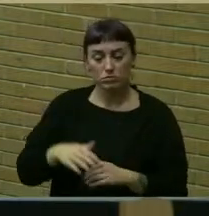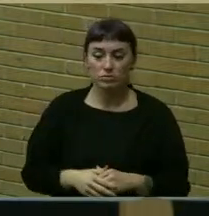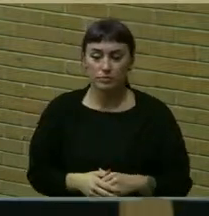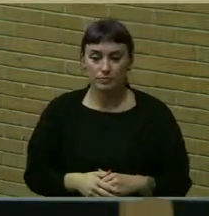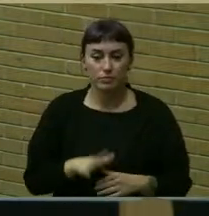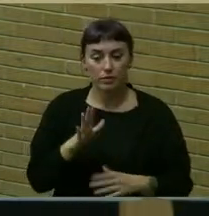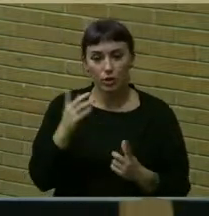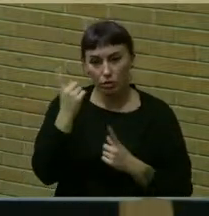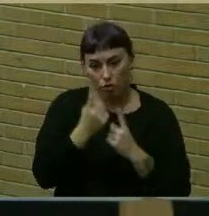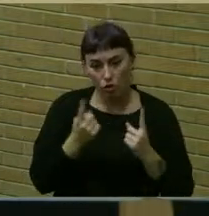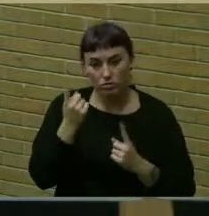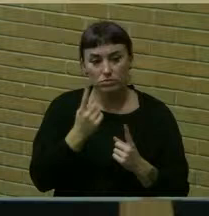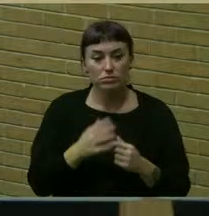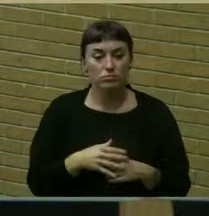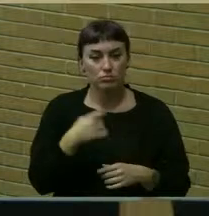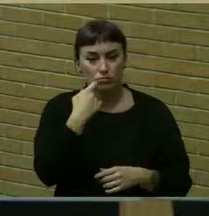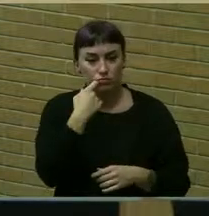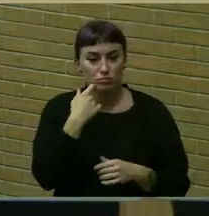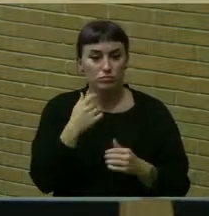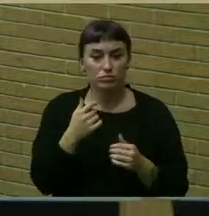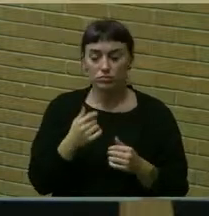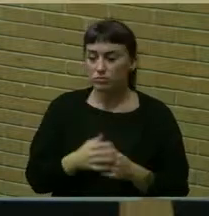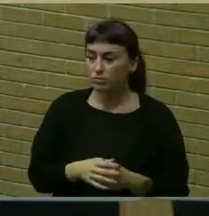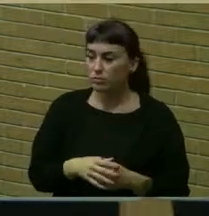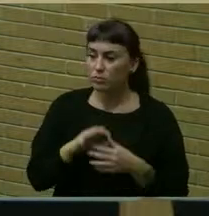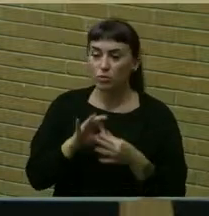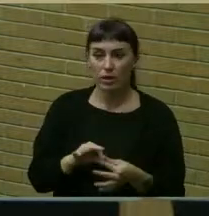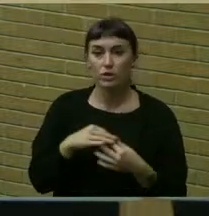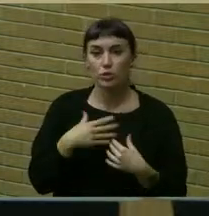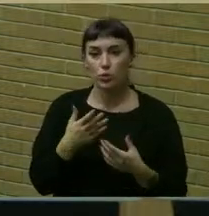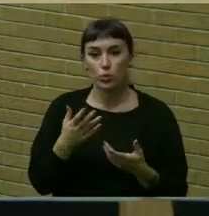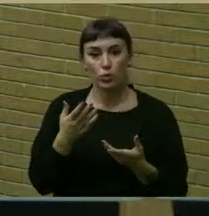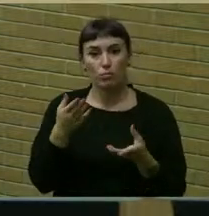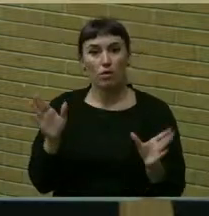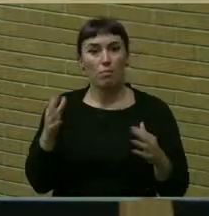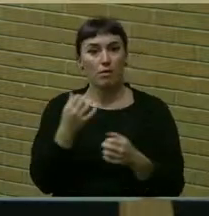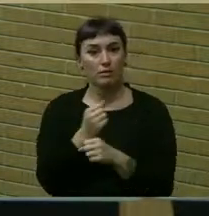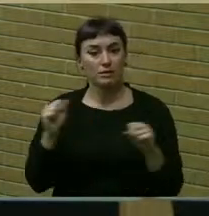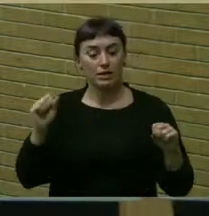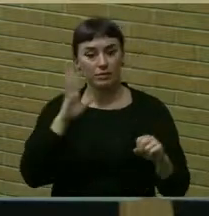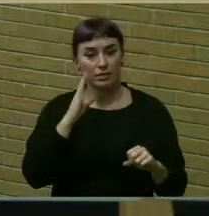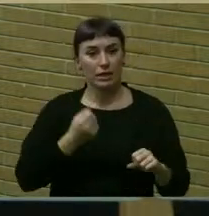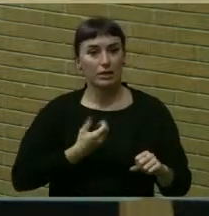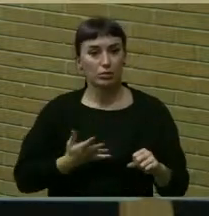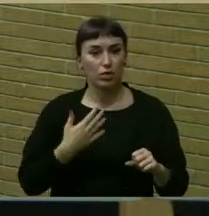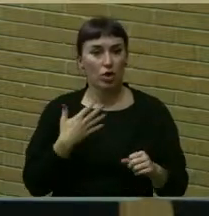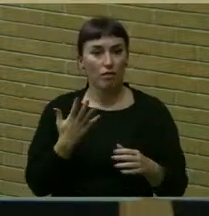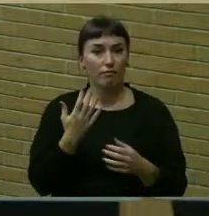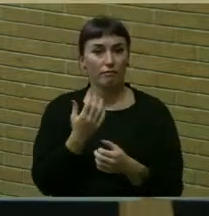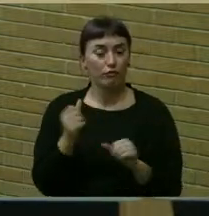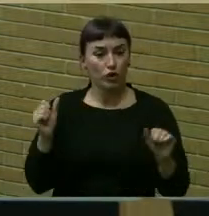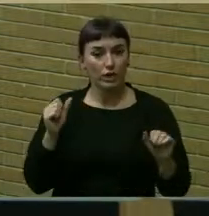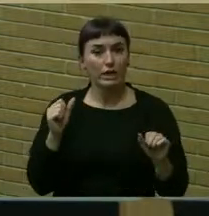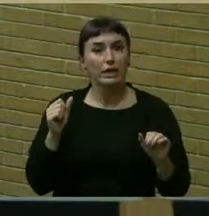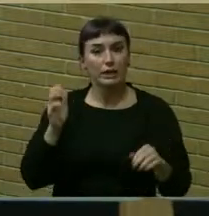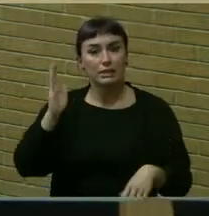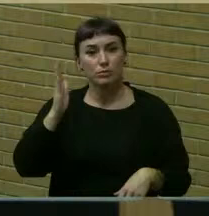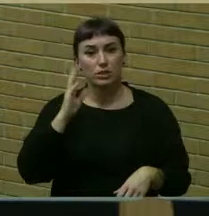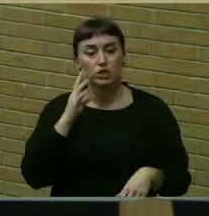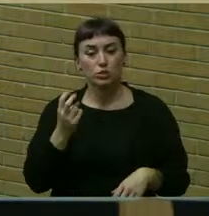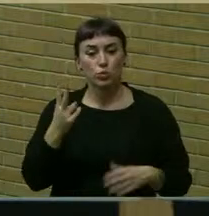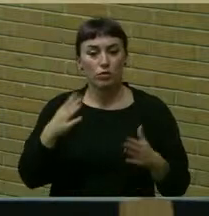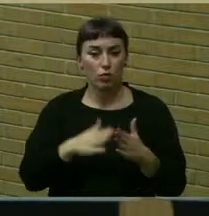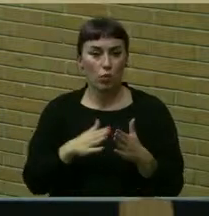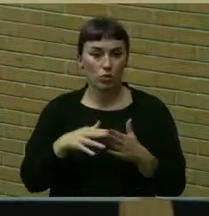their thoughts recently with respect to public safety and the expressions of free speech in the 12 Corners Park.